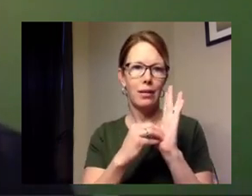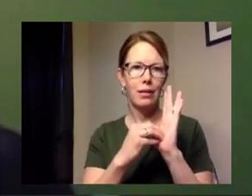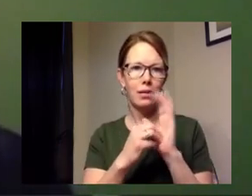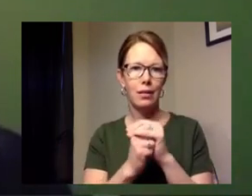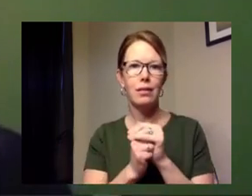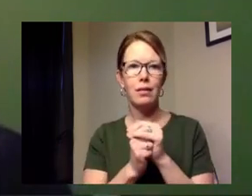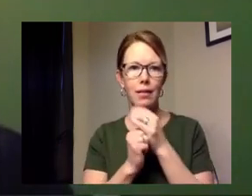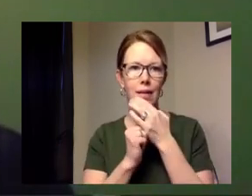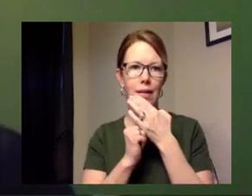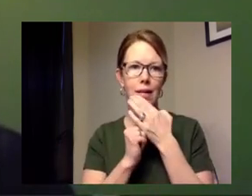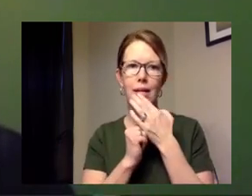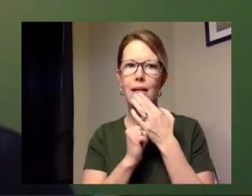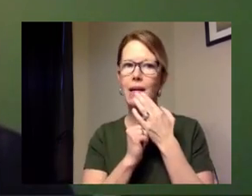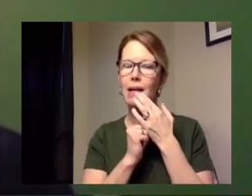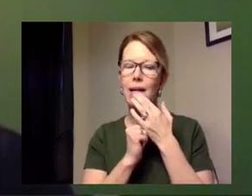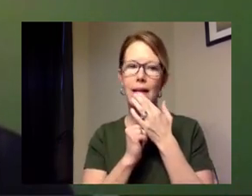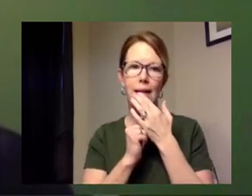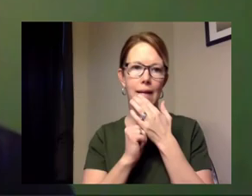okay